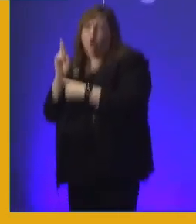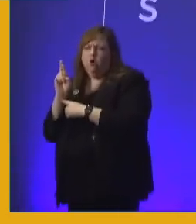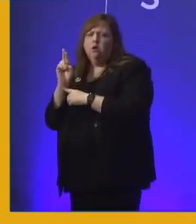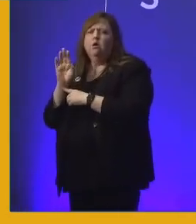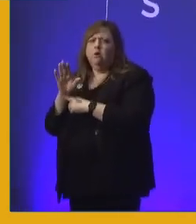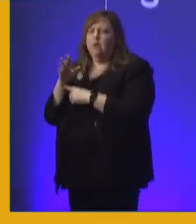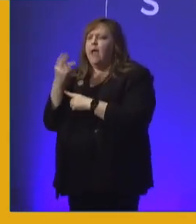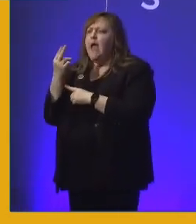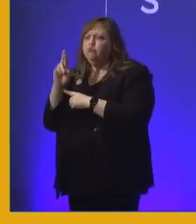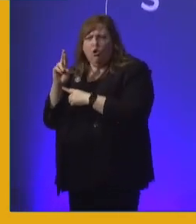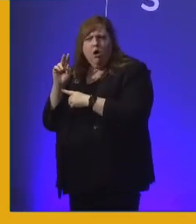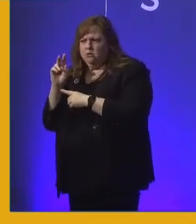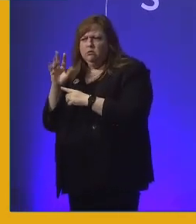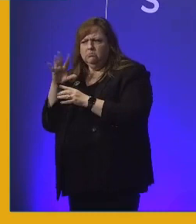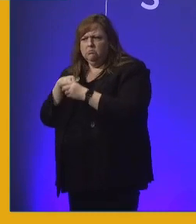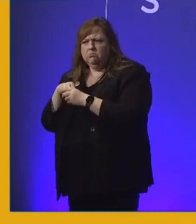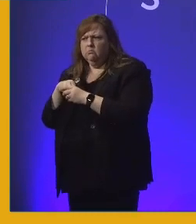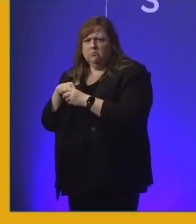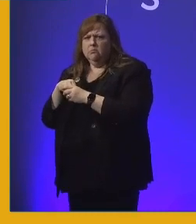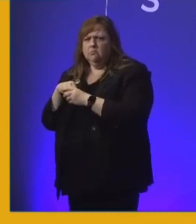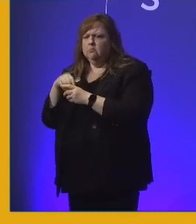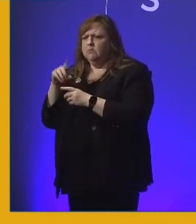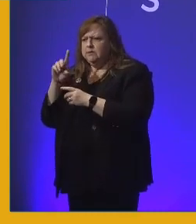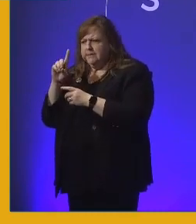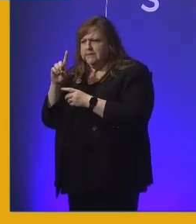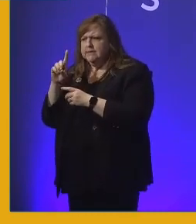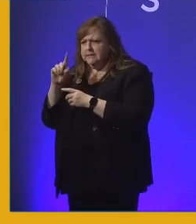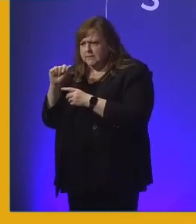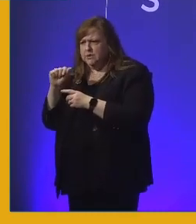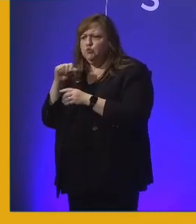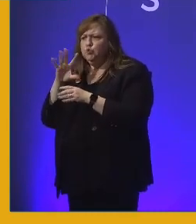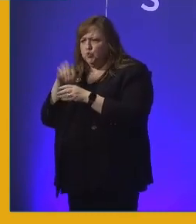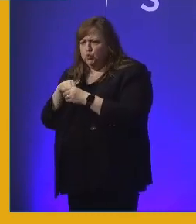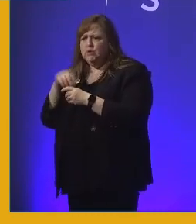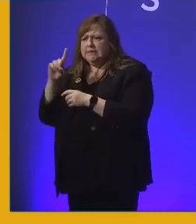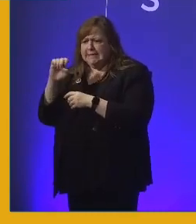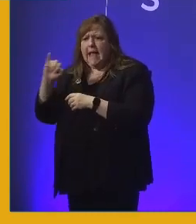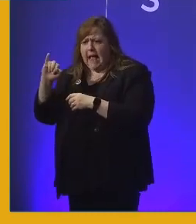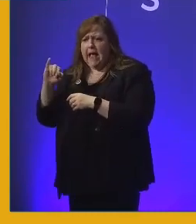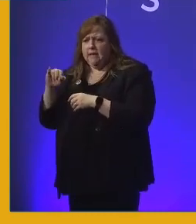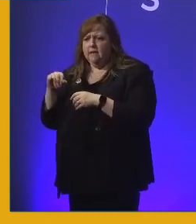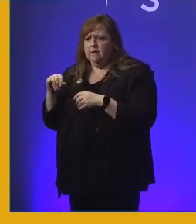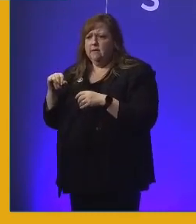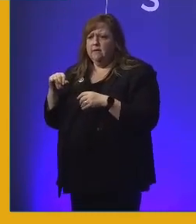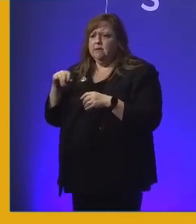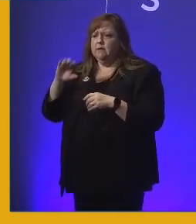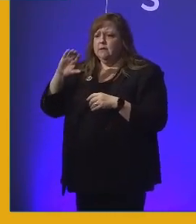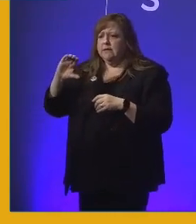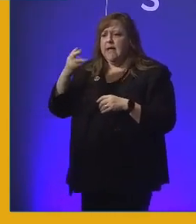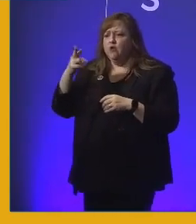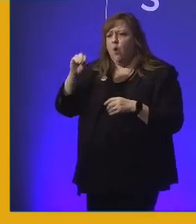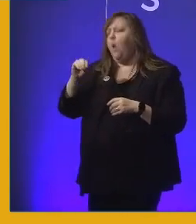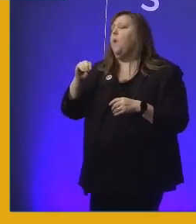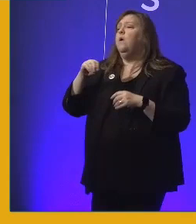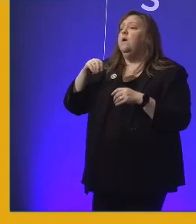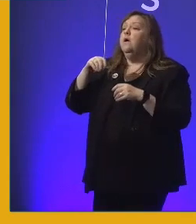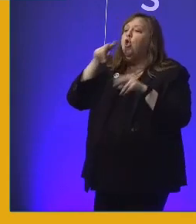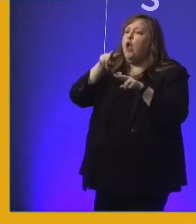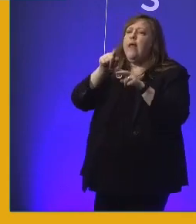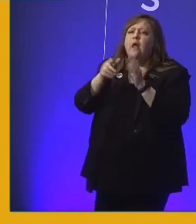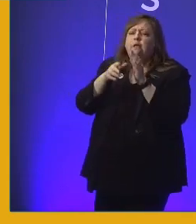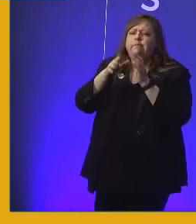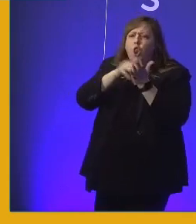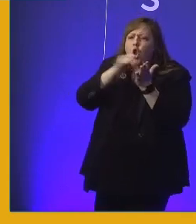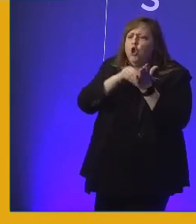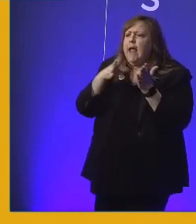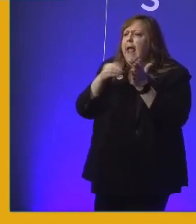responsible for diversity and inclusion. Is disability in the diversity and inclusion strategy? Let's look at learning and skilling of employees.